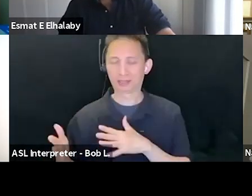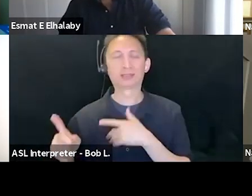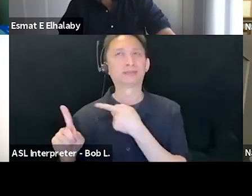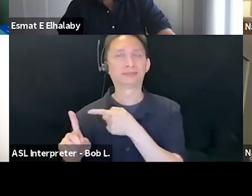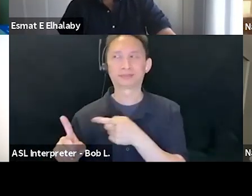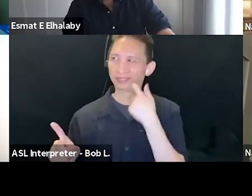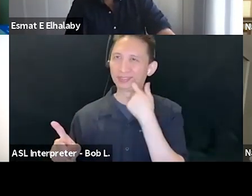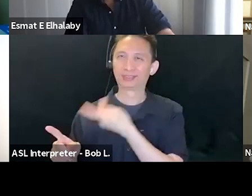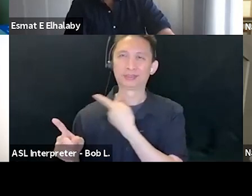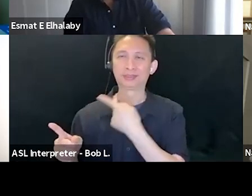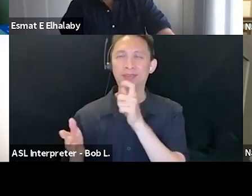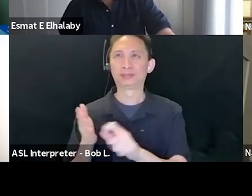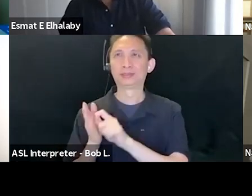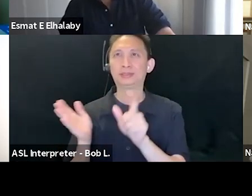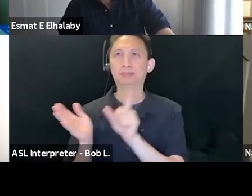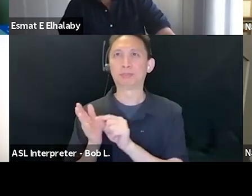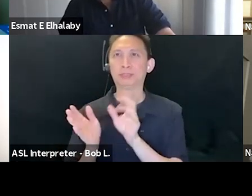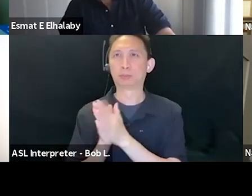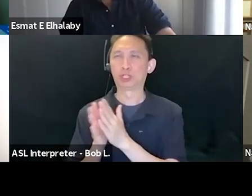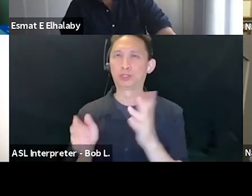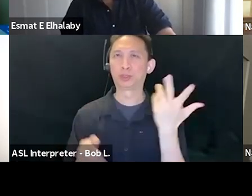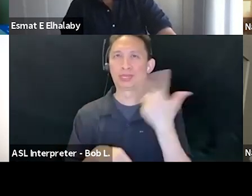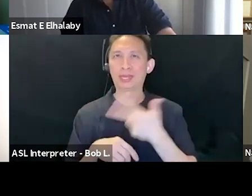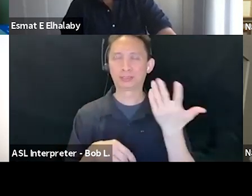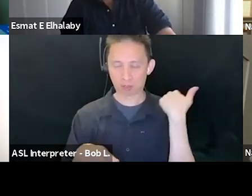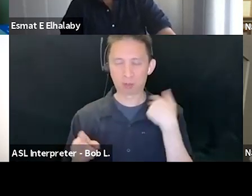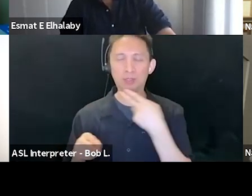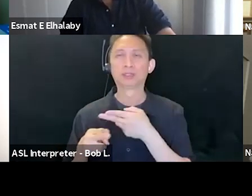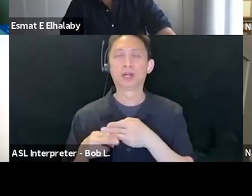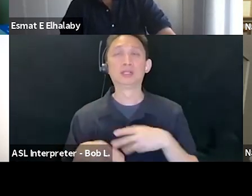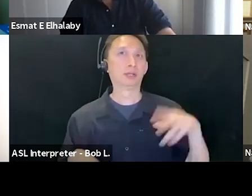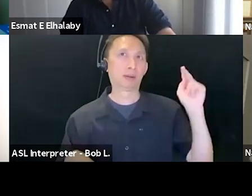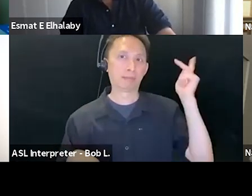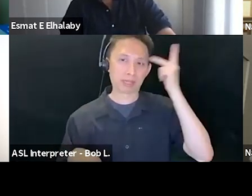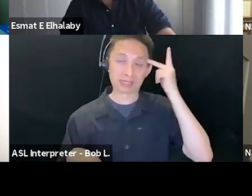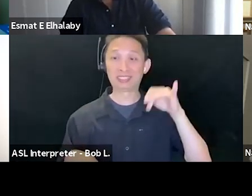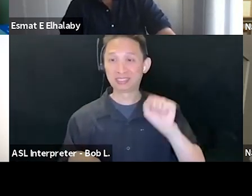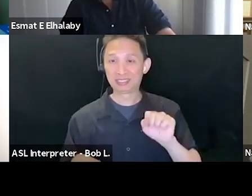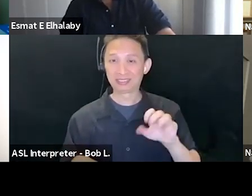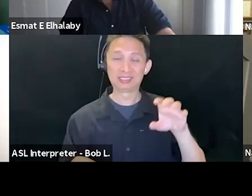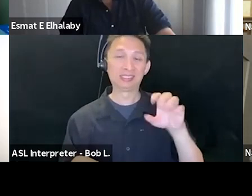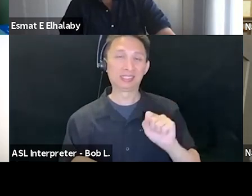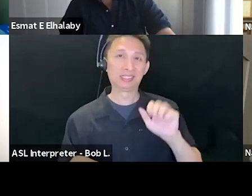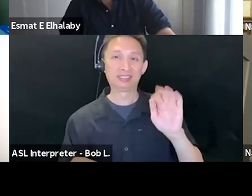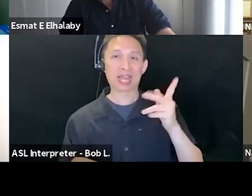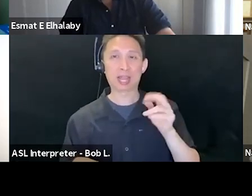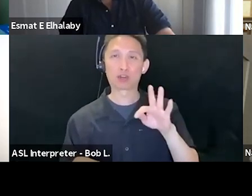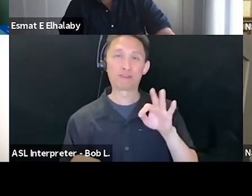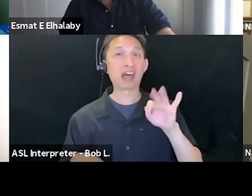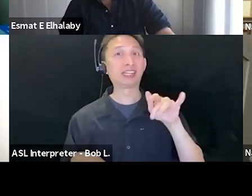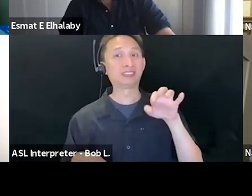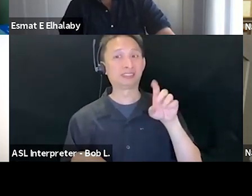just published a book three days ago, it came out. It's called when politics is sacralized. It really talks about the fact that in